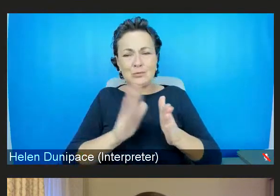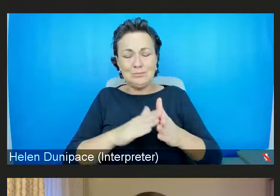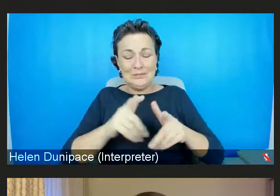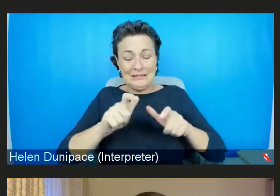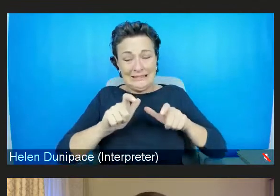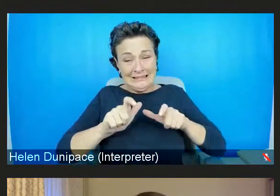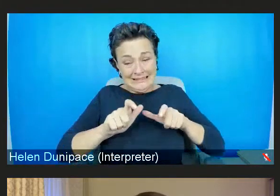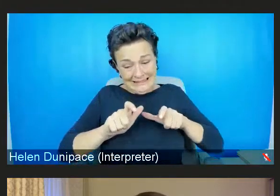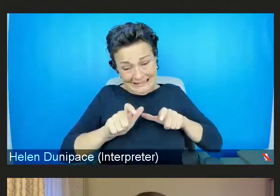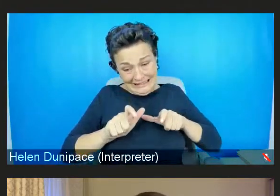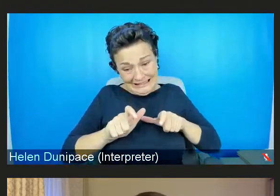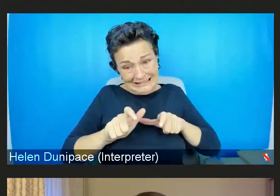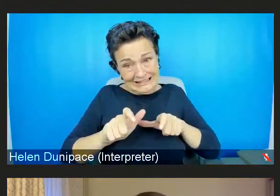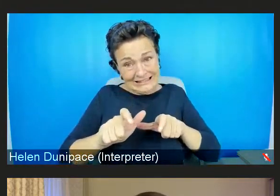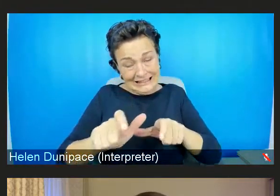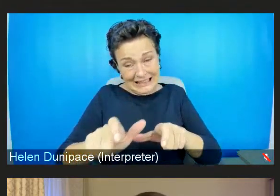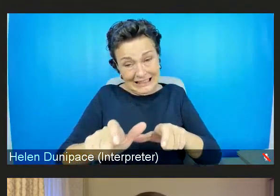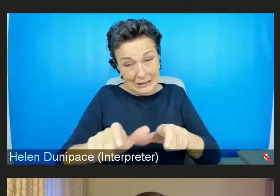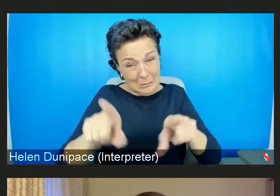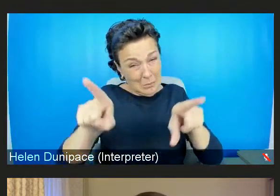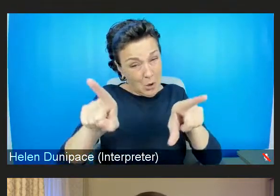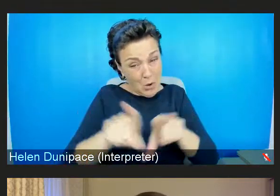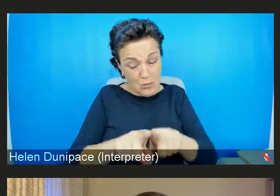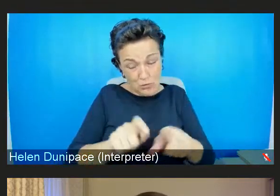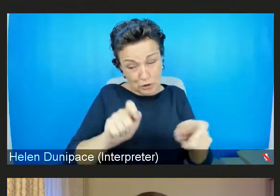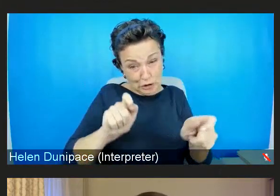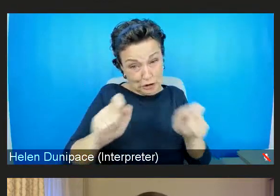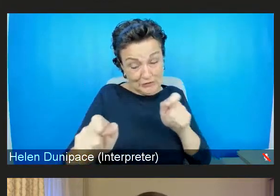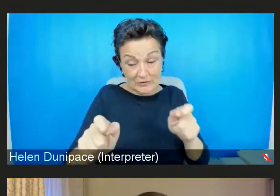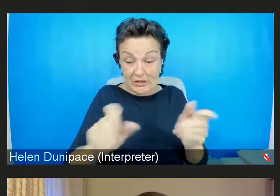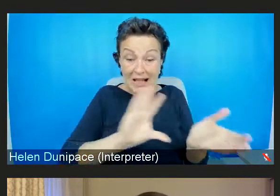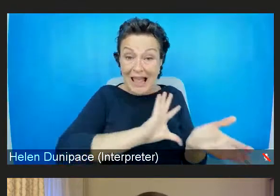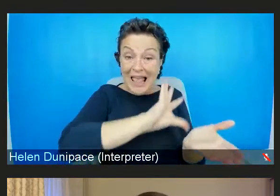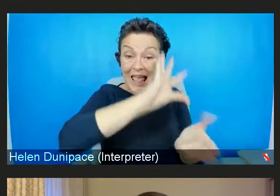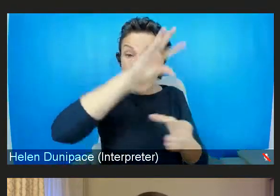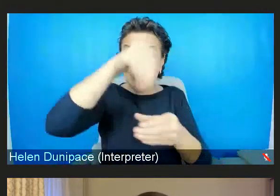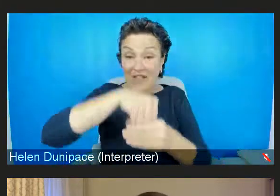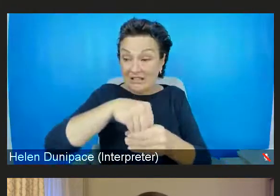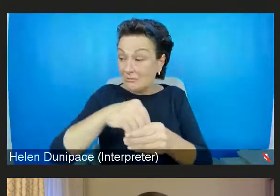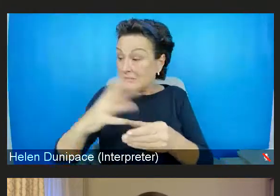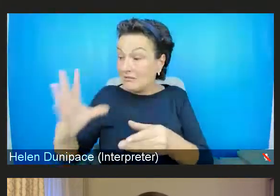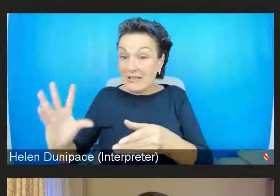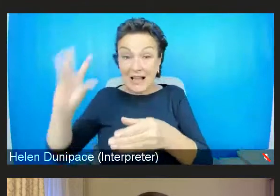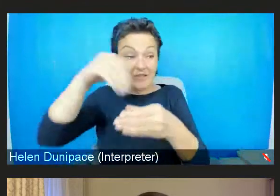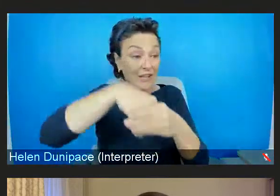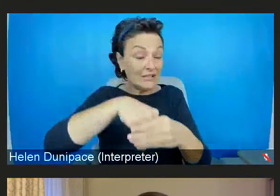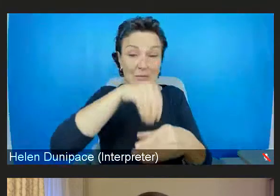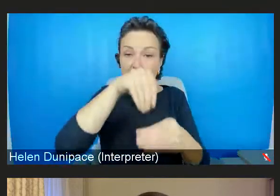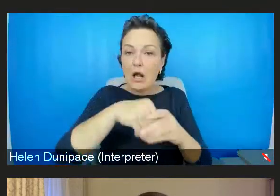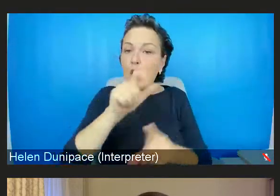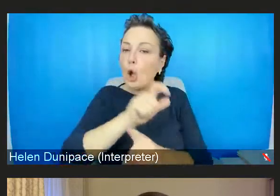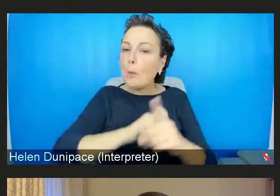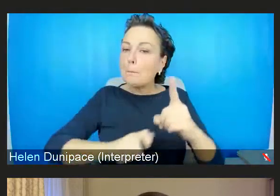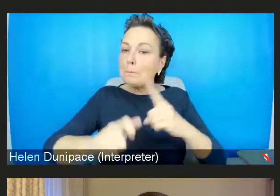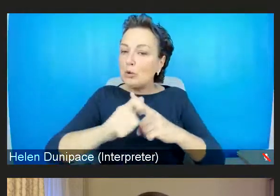and investment into community infrastructure. And the vitality of our communities and lots of different ways of doing that.